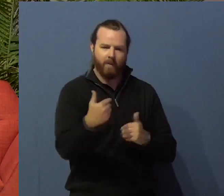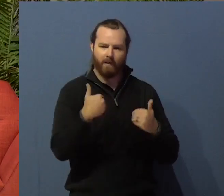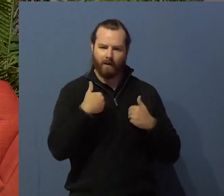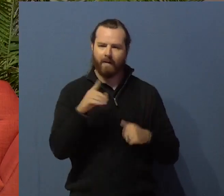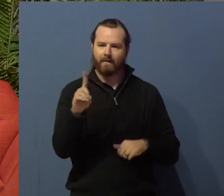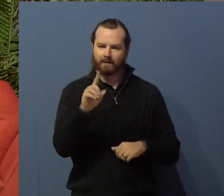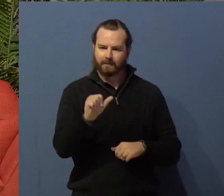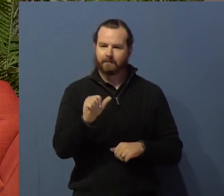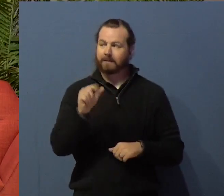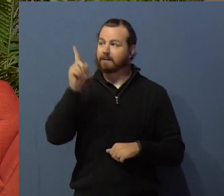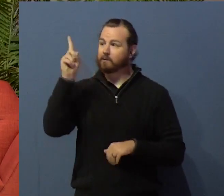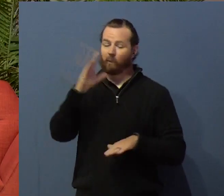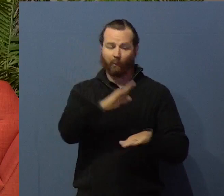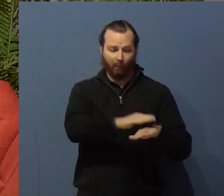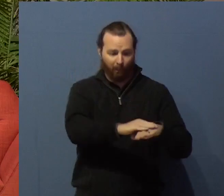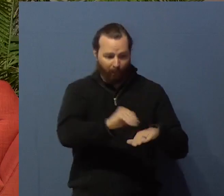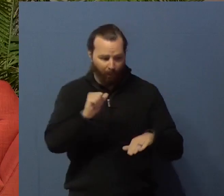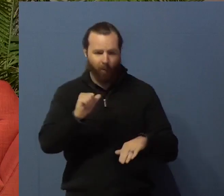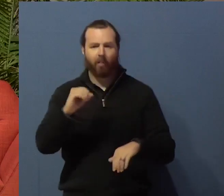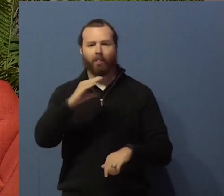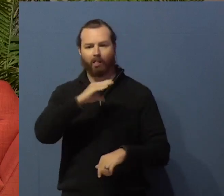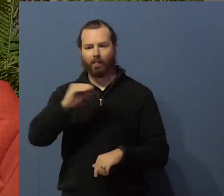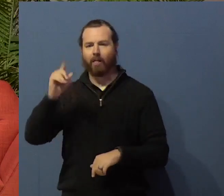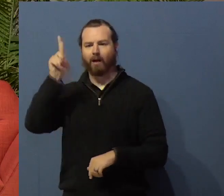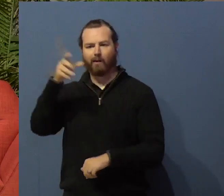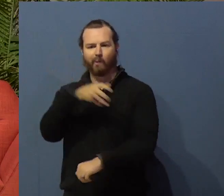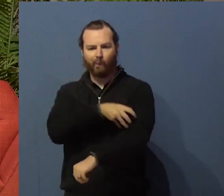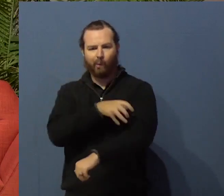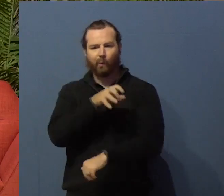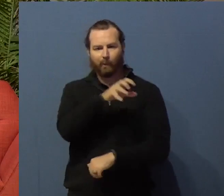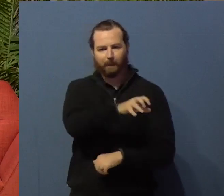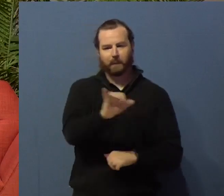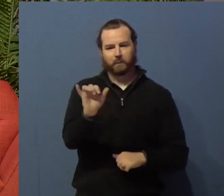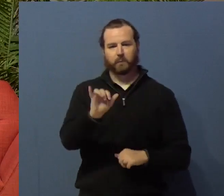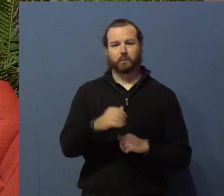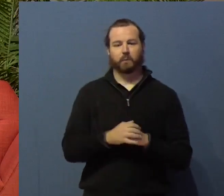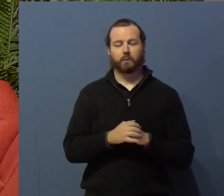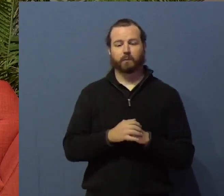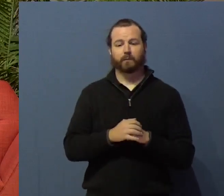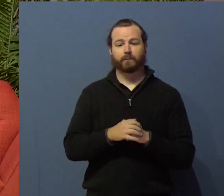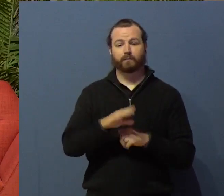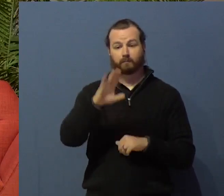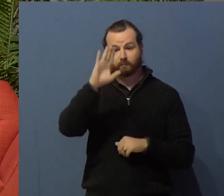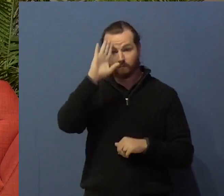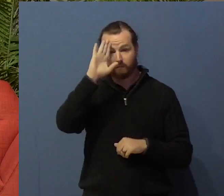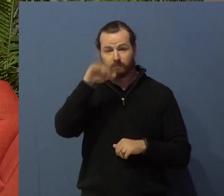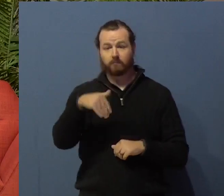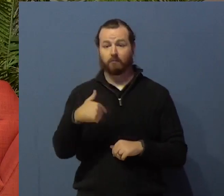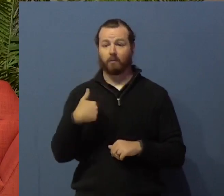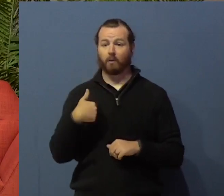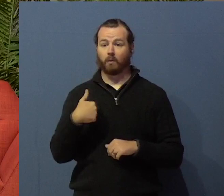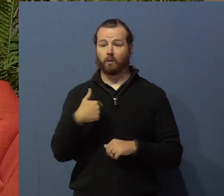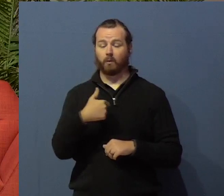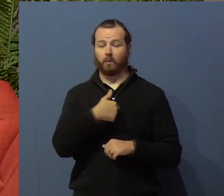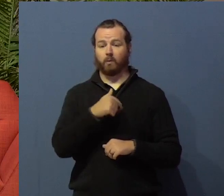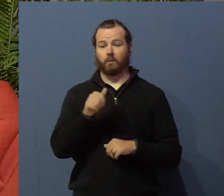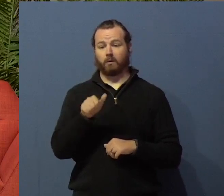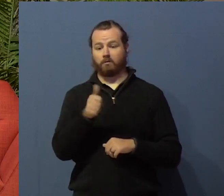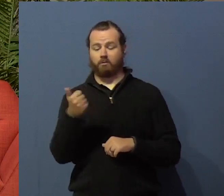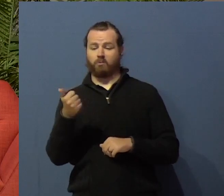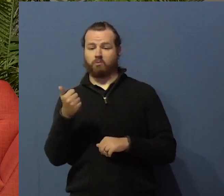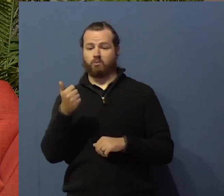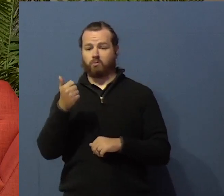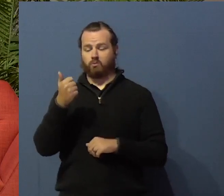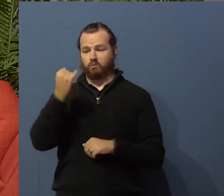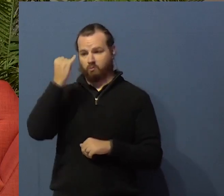Also, here's a thought I'd like to share. We talk a lot about normal people accepting people with disabilities.